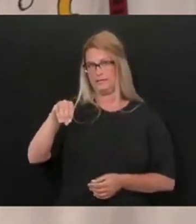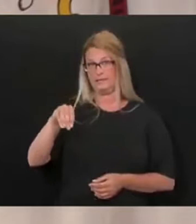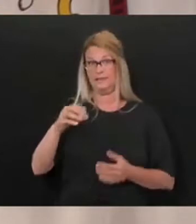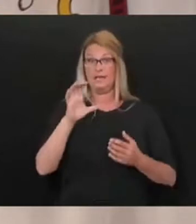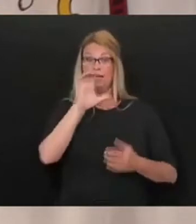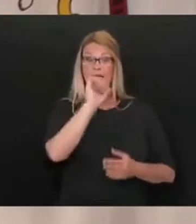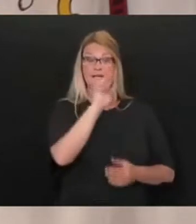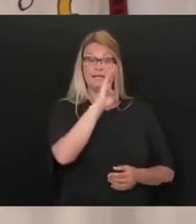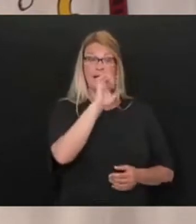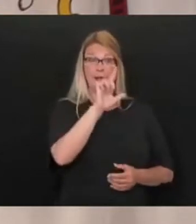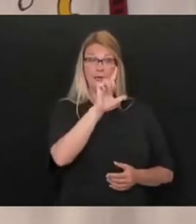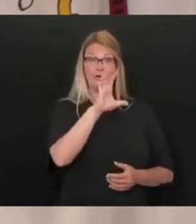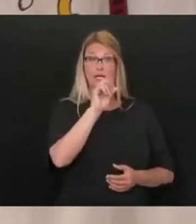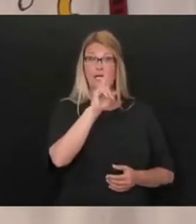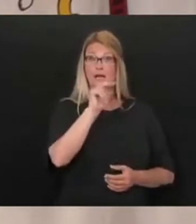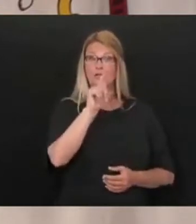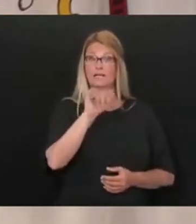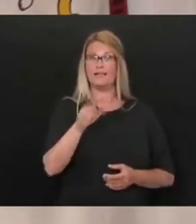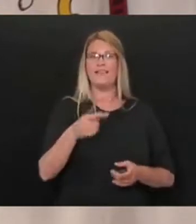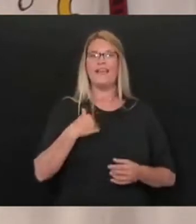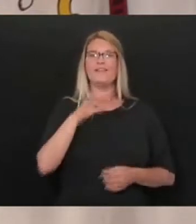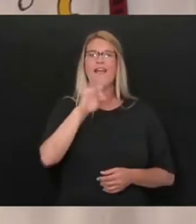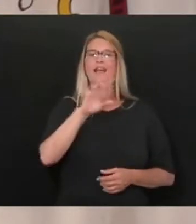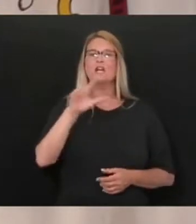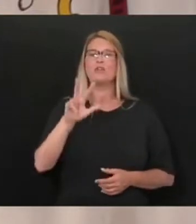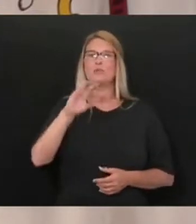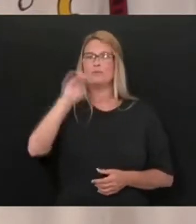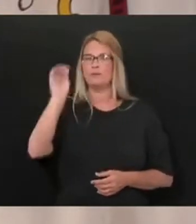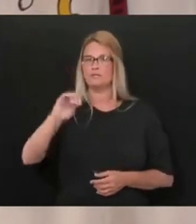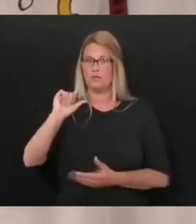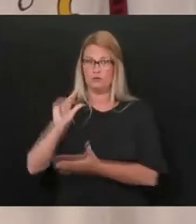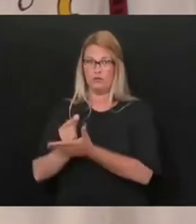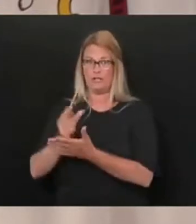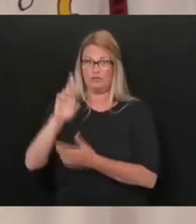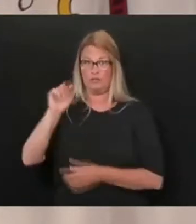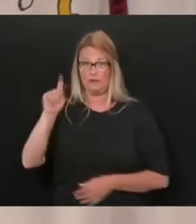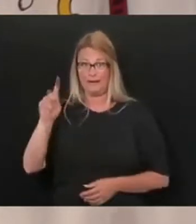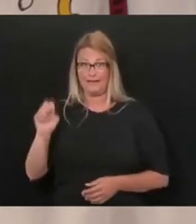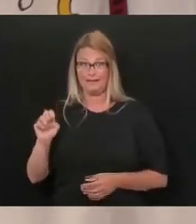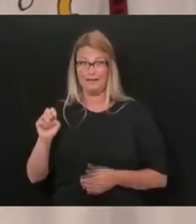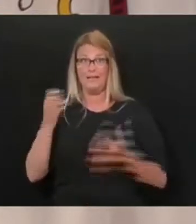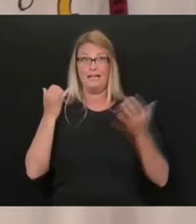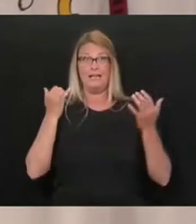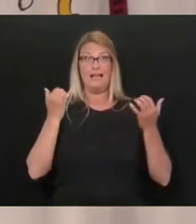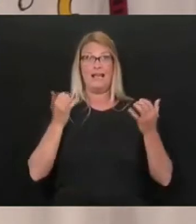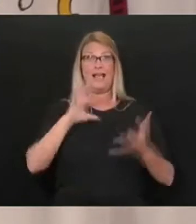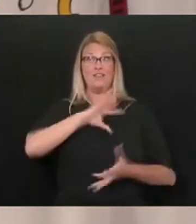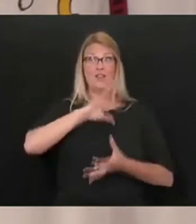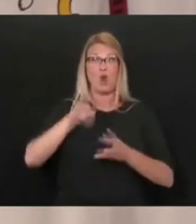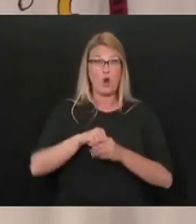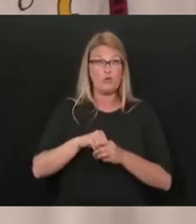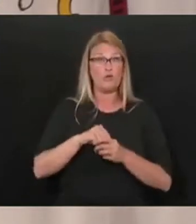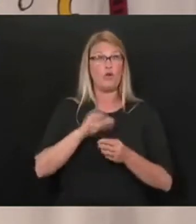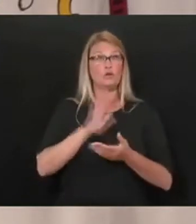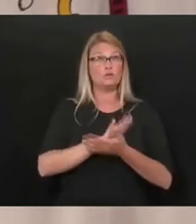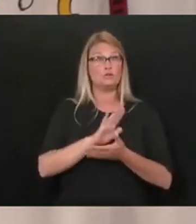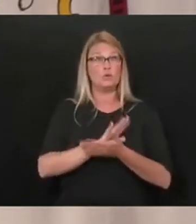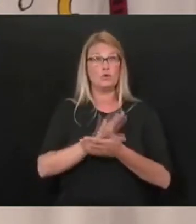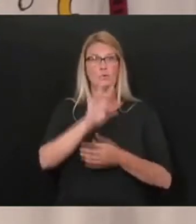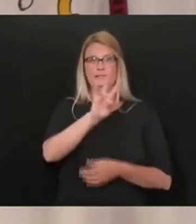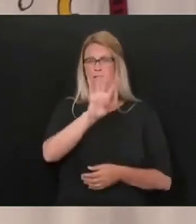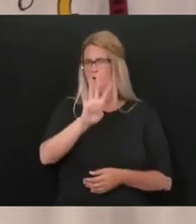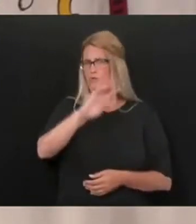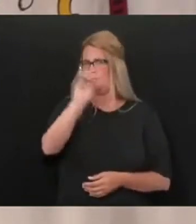County, these kids had an 83 percent graduation rate and the overall school graduation rate was 74.